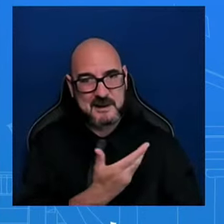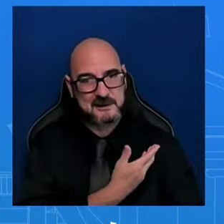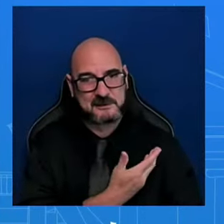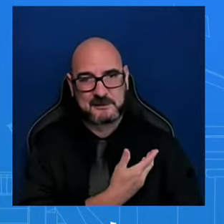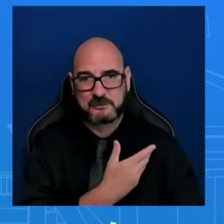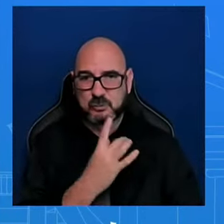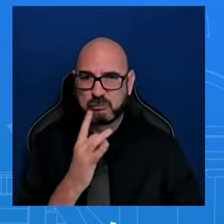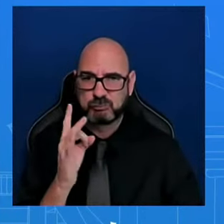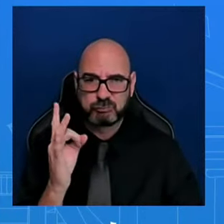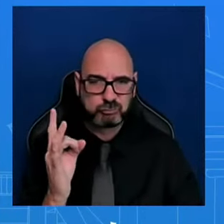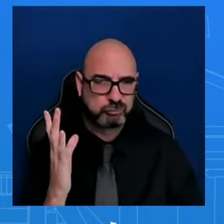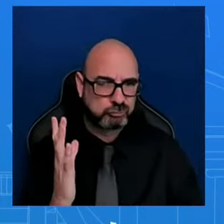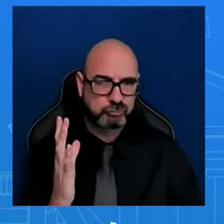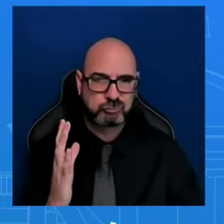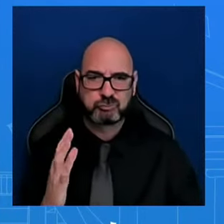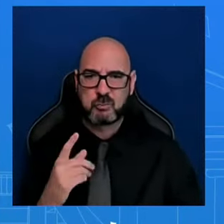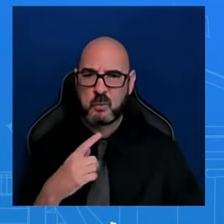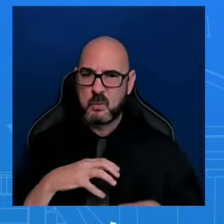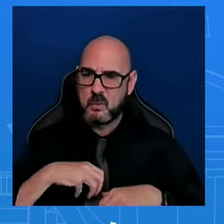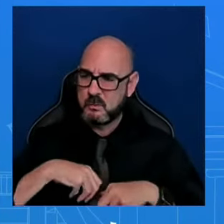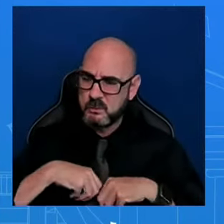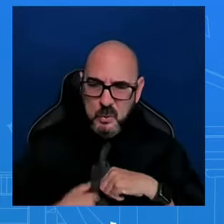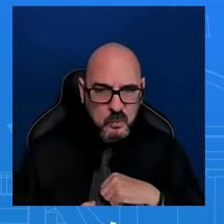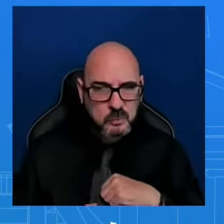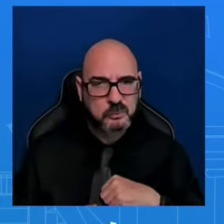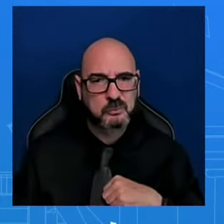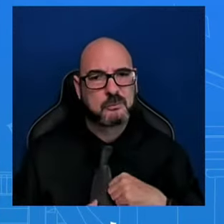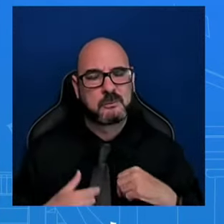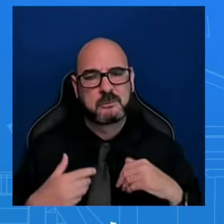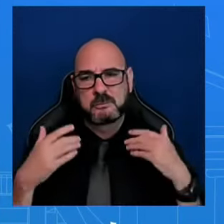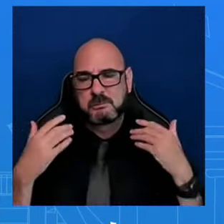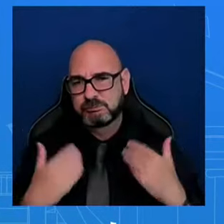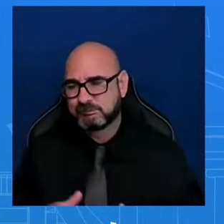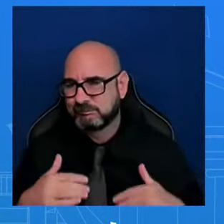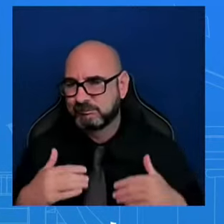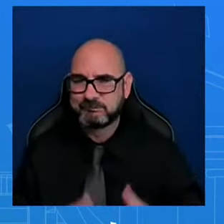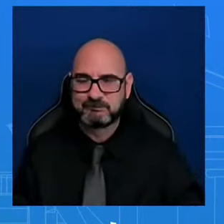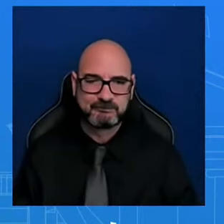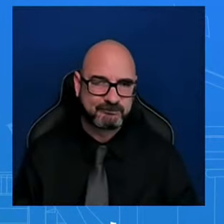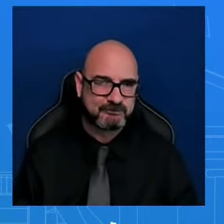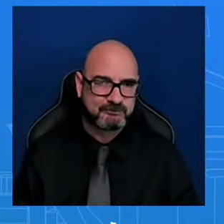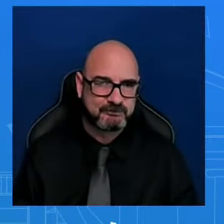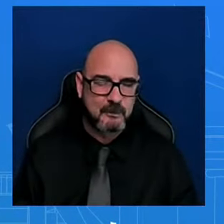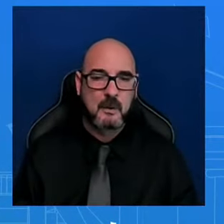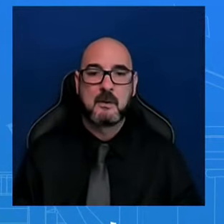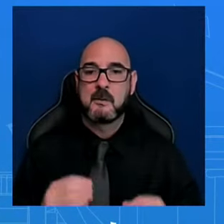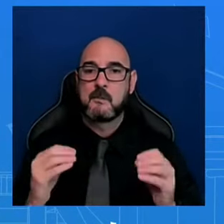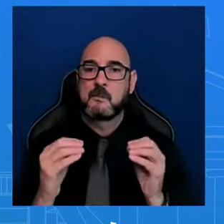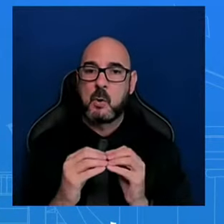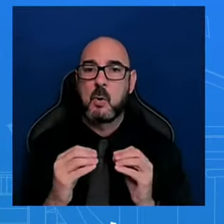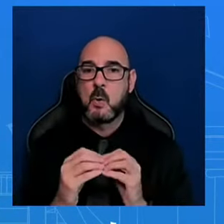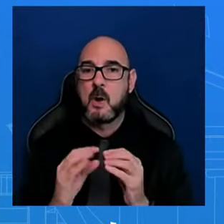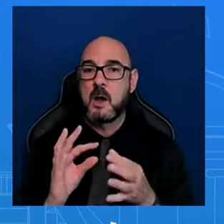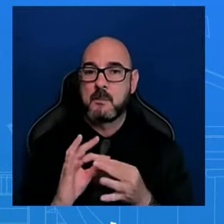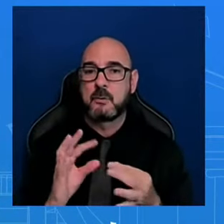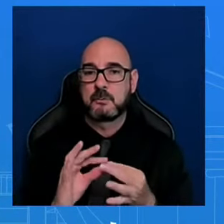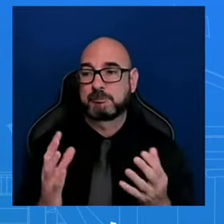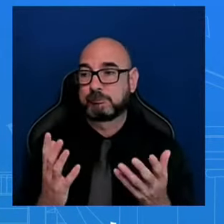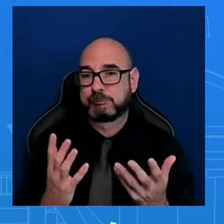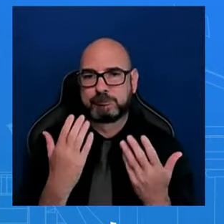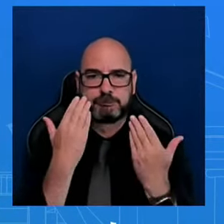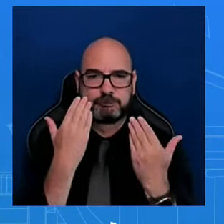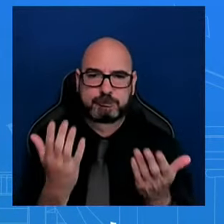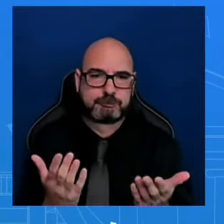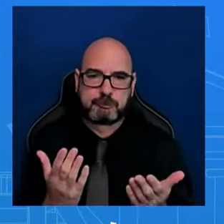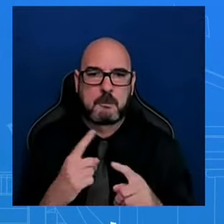we just don't have any additional calls to read out right now. So I expect members of the administration to be in